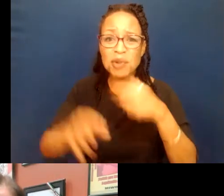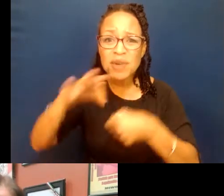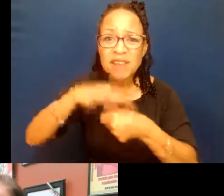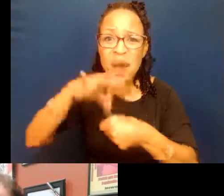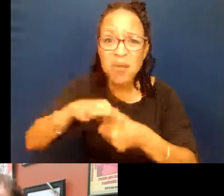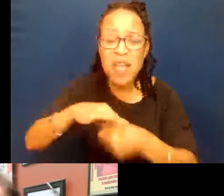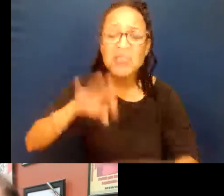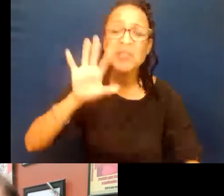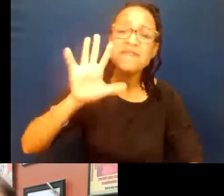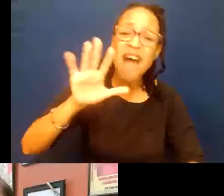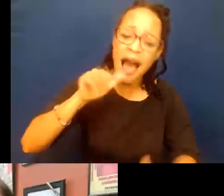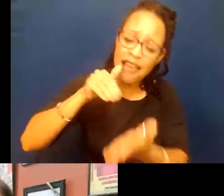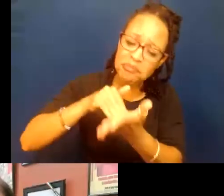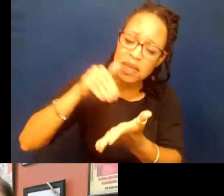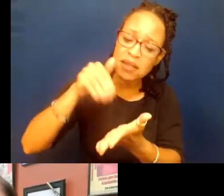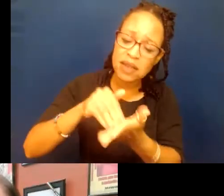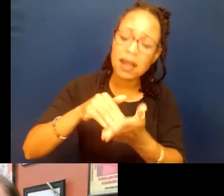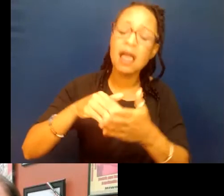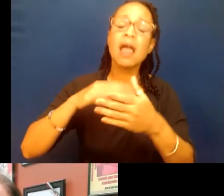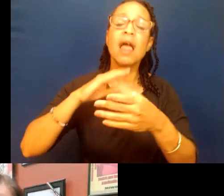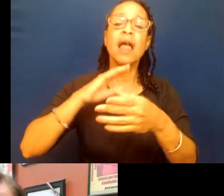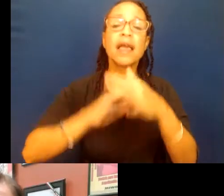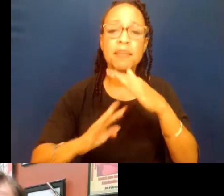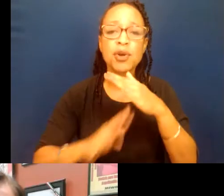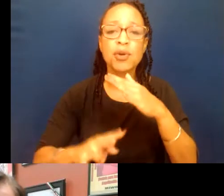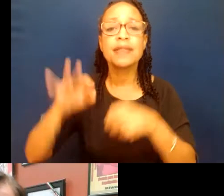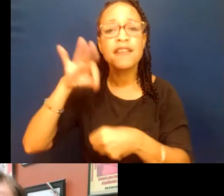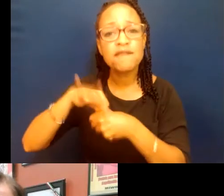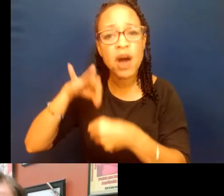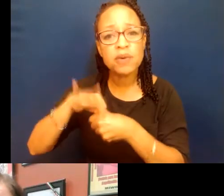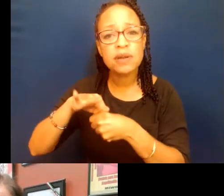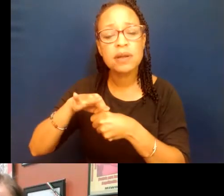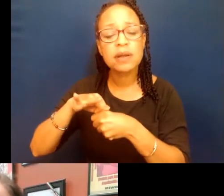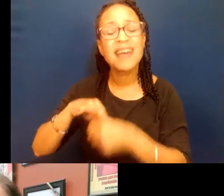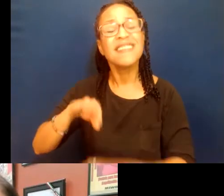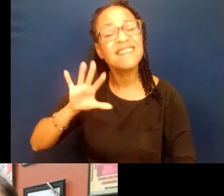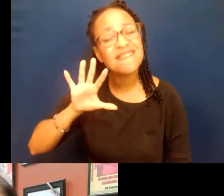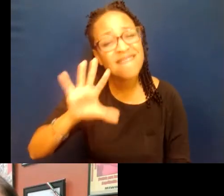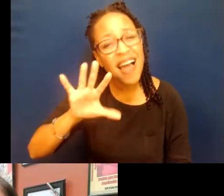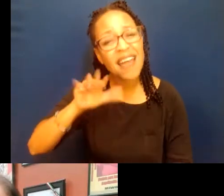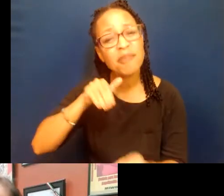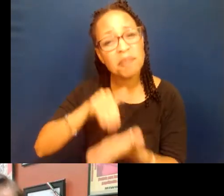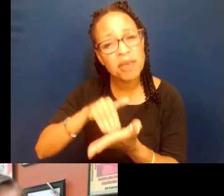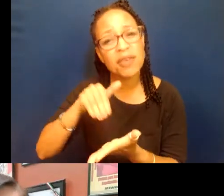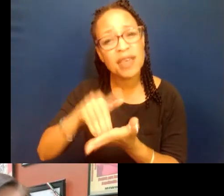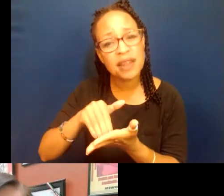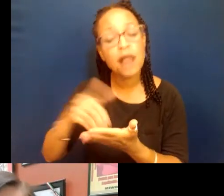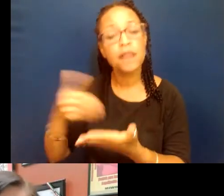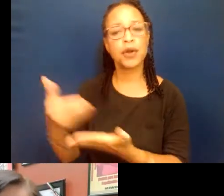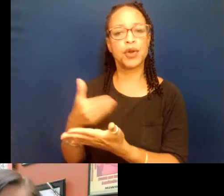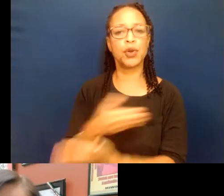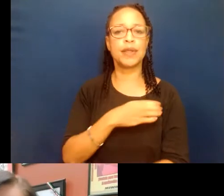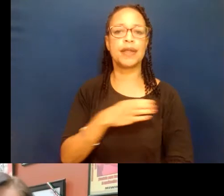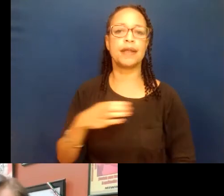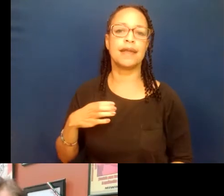million immigrants who are voting in California. Cinco millones de inmigrantes son nuevos ciudadanos en California, y se les tiene que hacer un